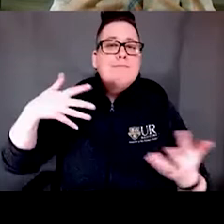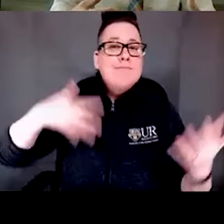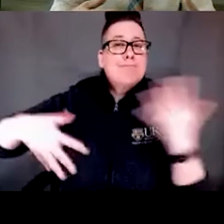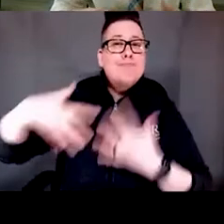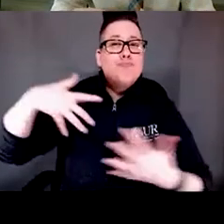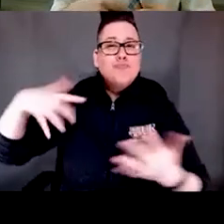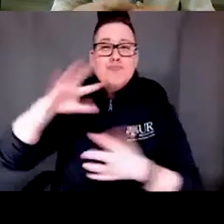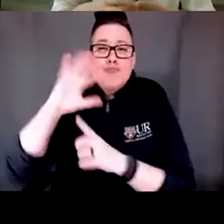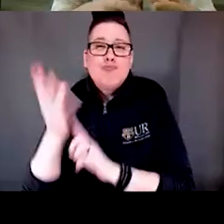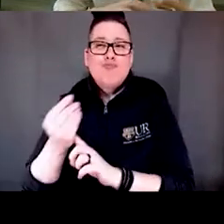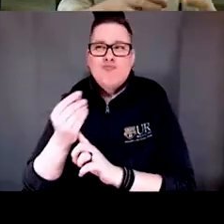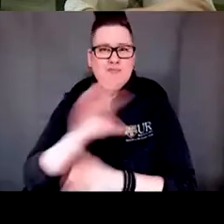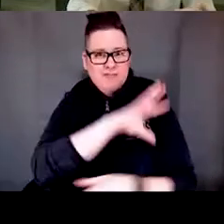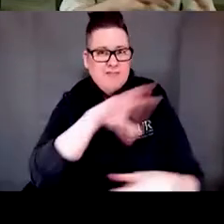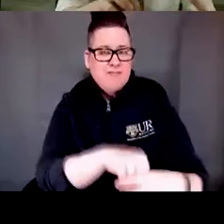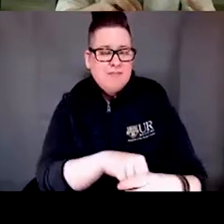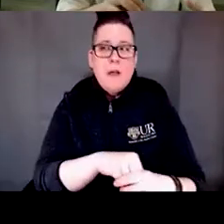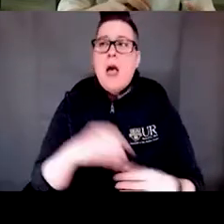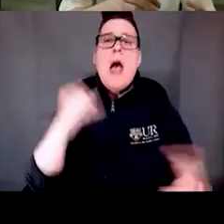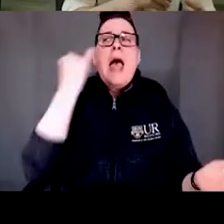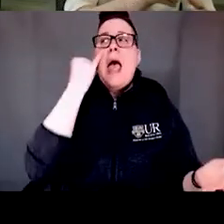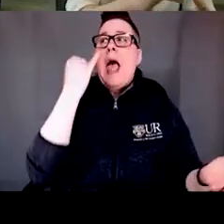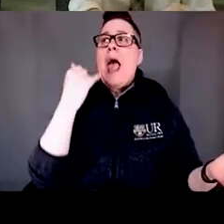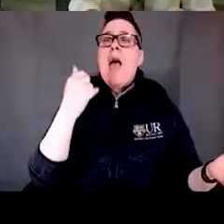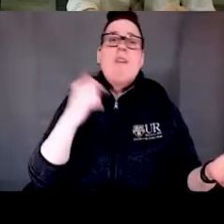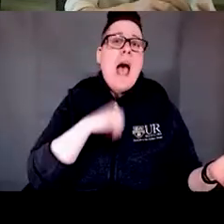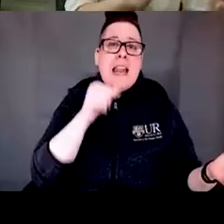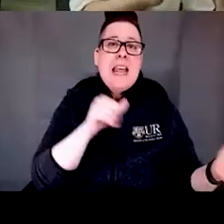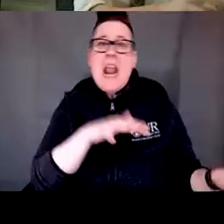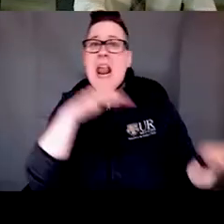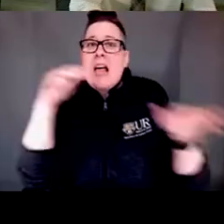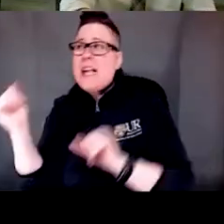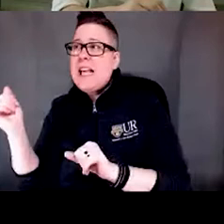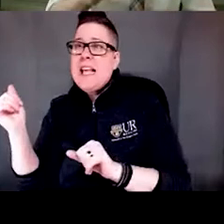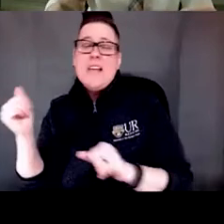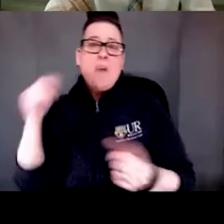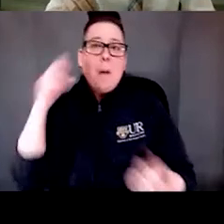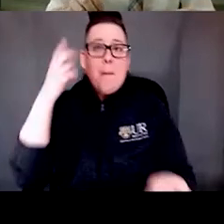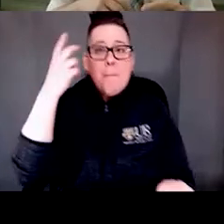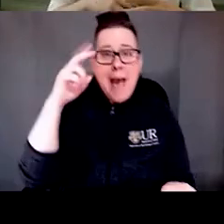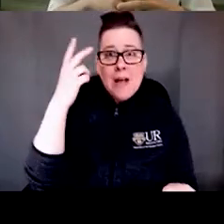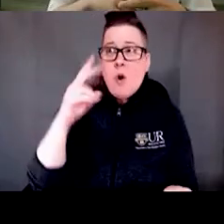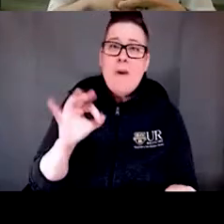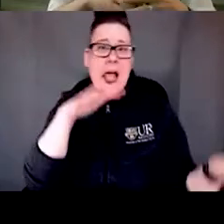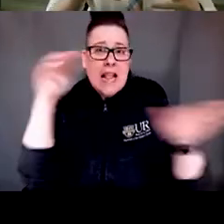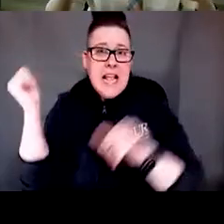plays a role in this, right? If they hadn't moved away from, let's say Mexico or Cuba,